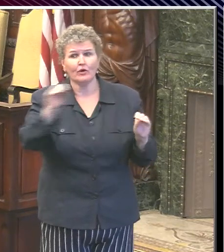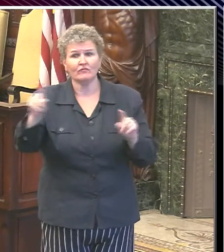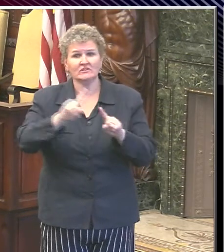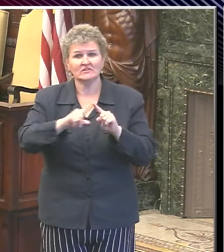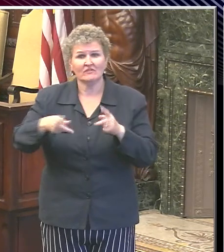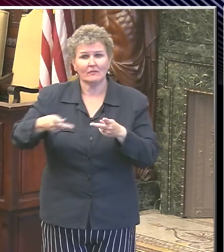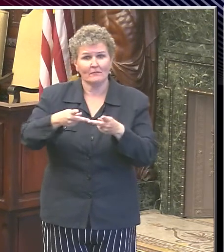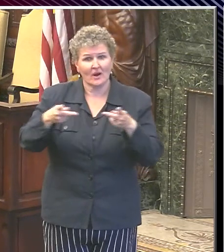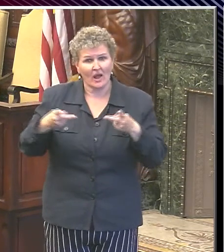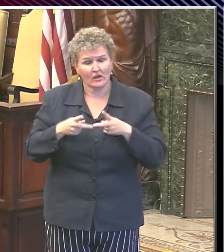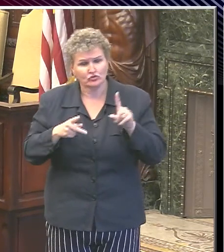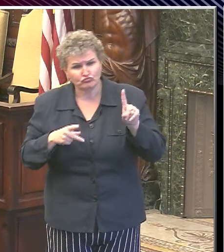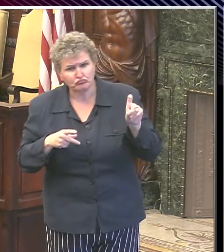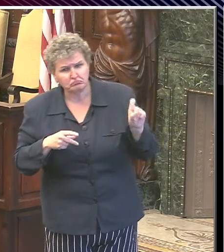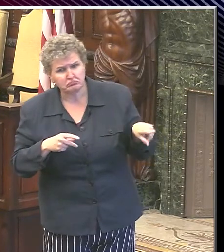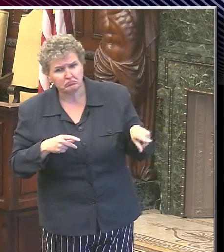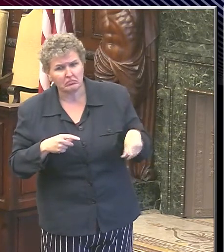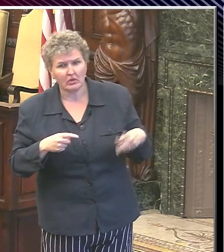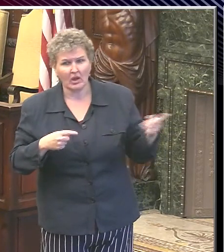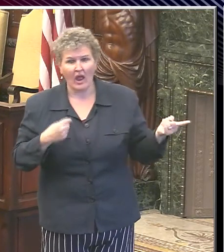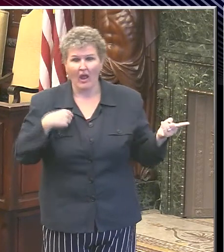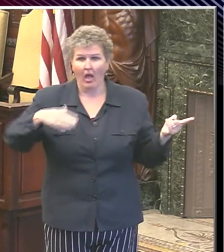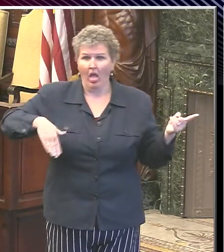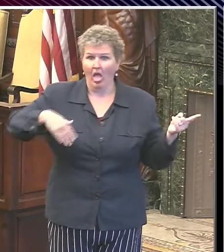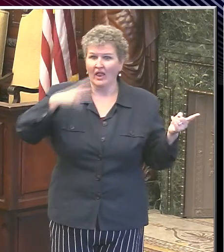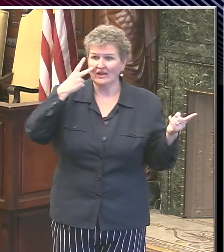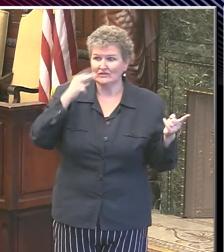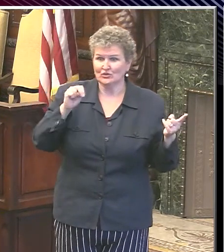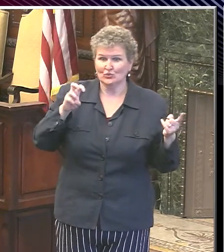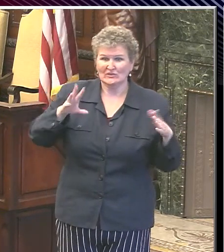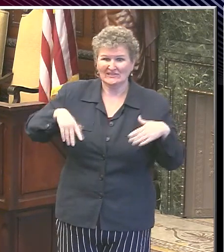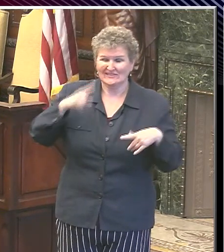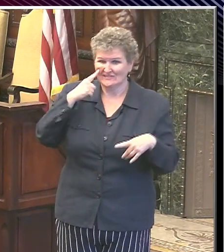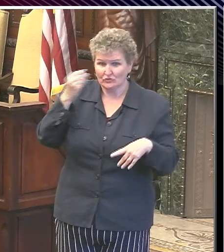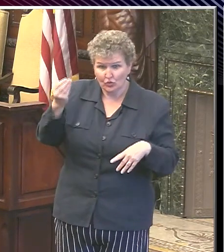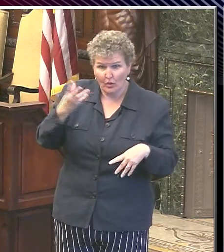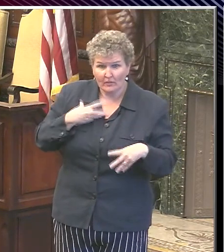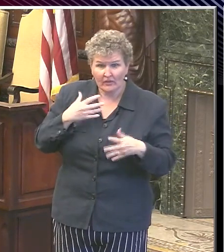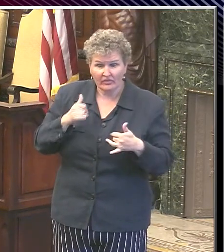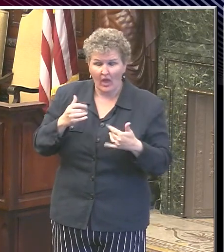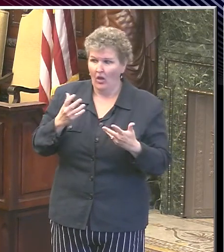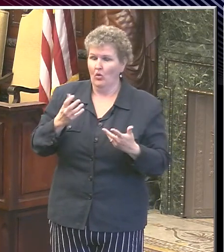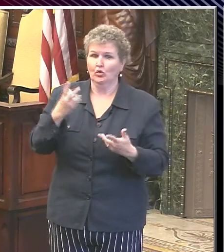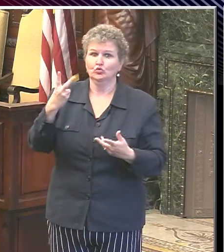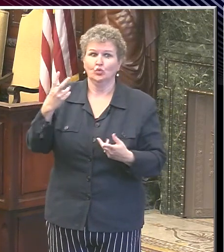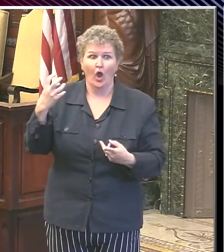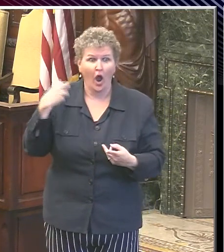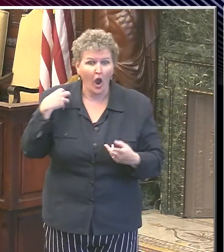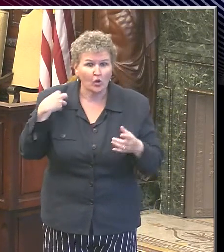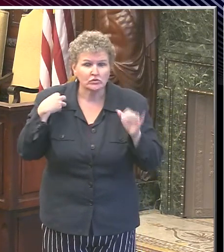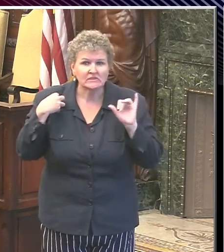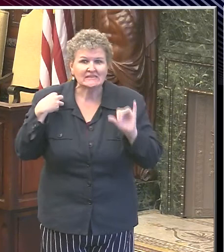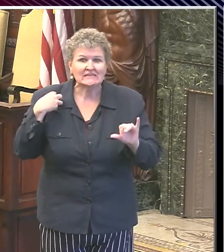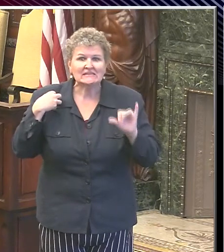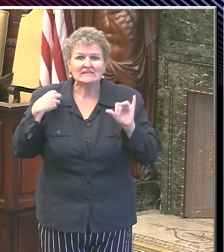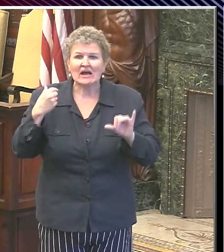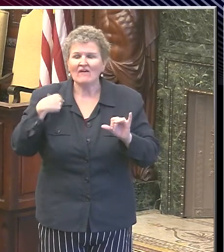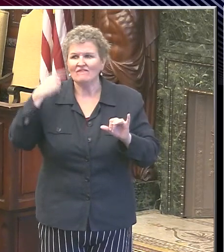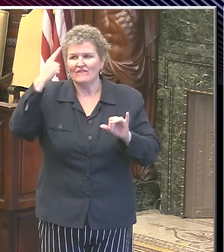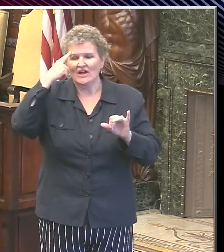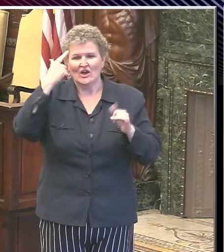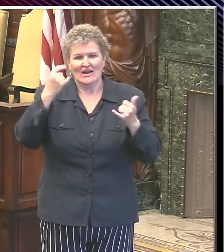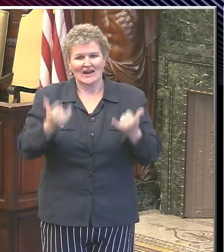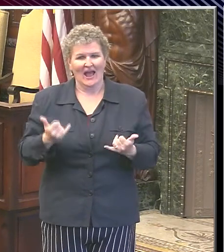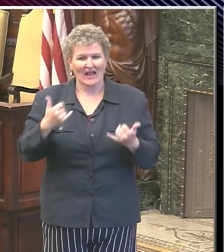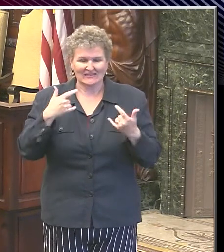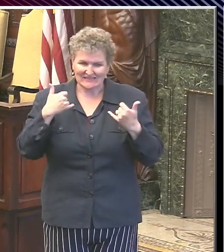You know, I have not seen the news as of today. This is the first I'm hearing about that. I don't think so at the moment. I think that there still